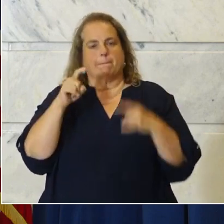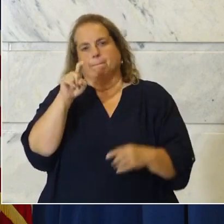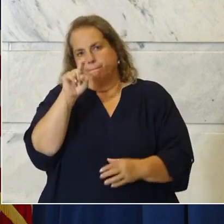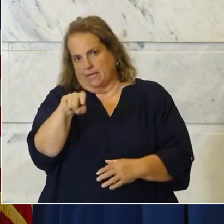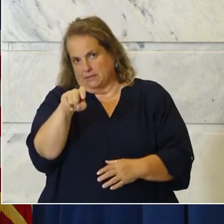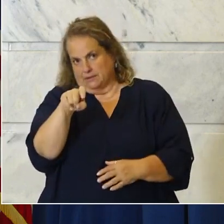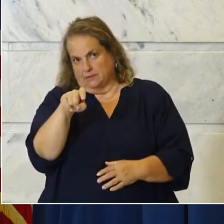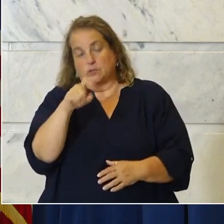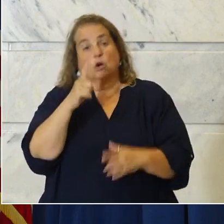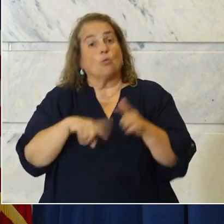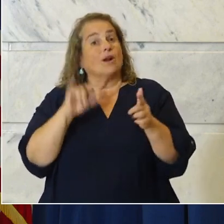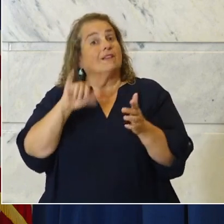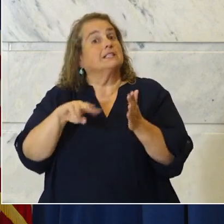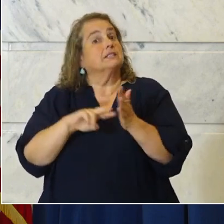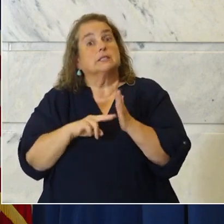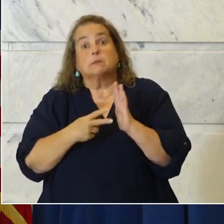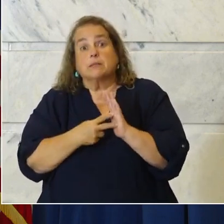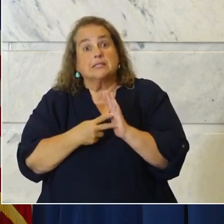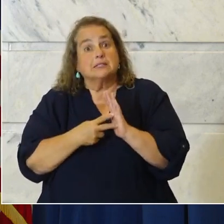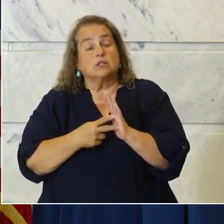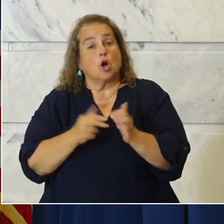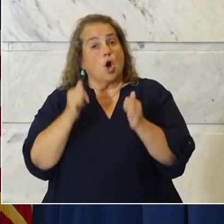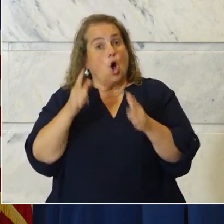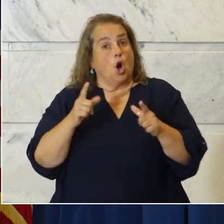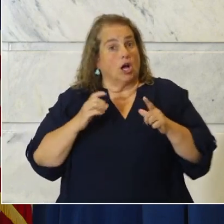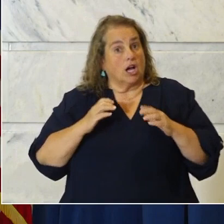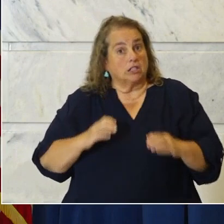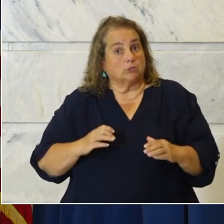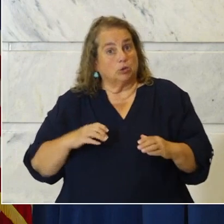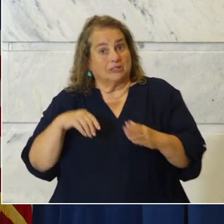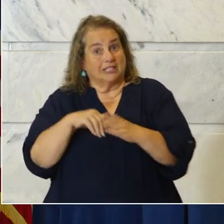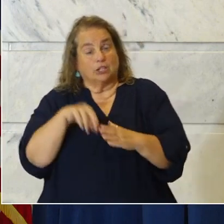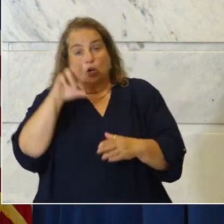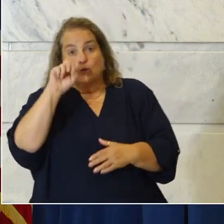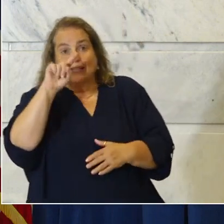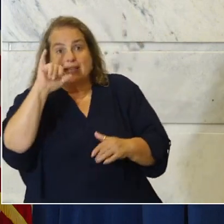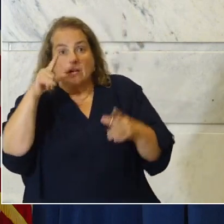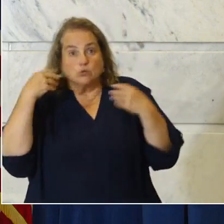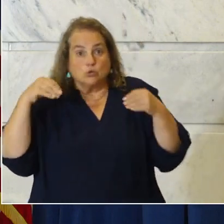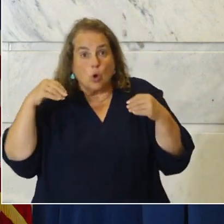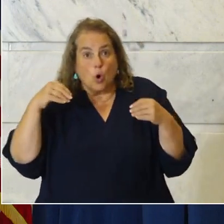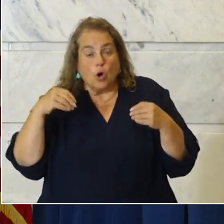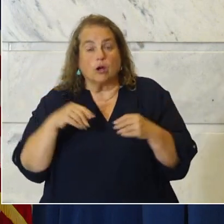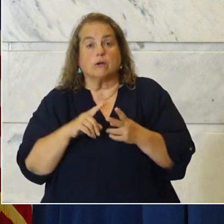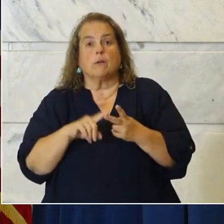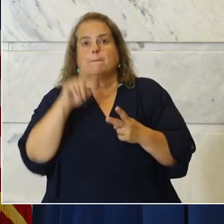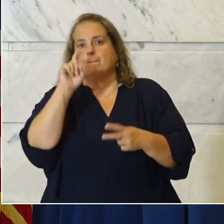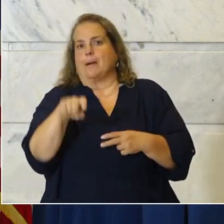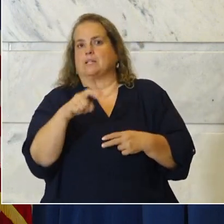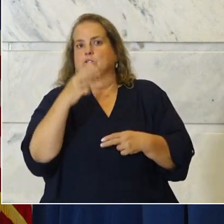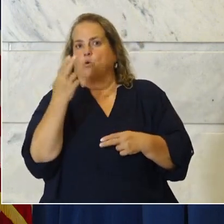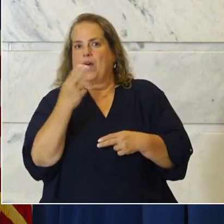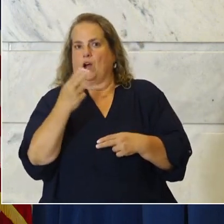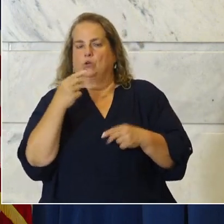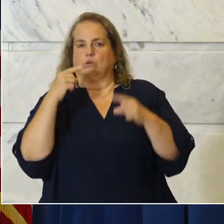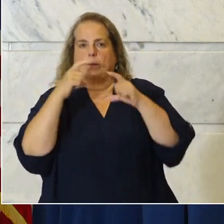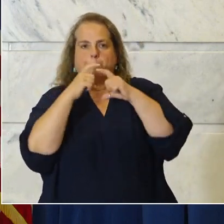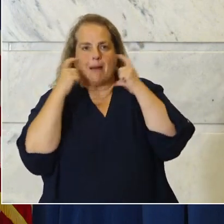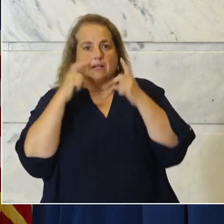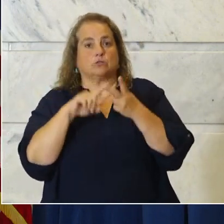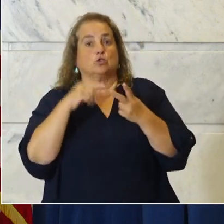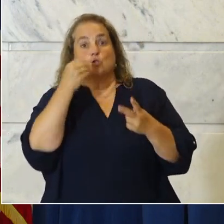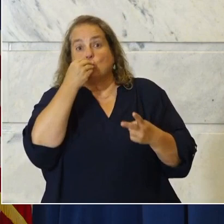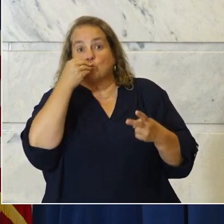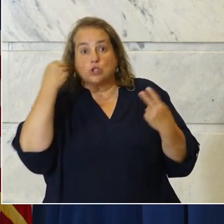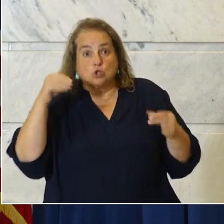What this means is that all customers in retail facilities must wear a mask in grocery